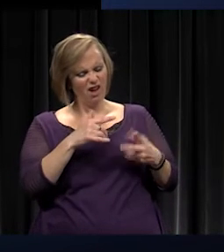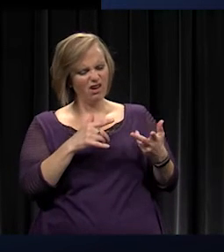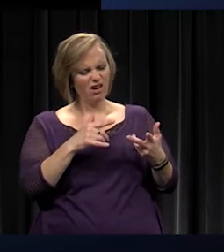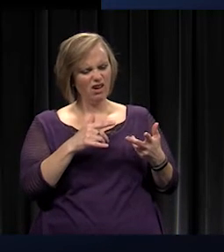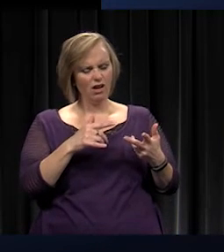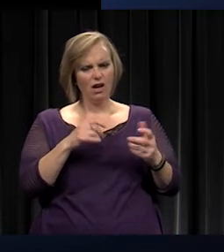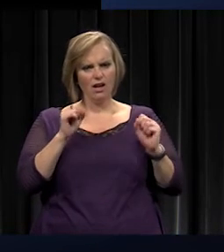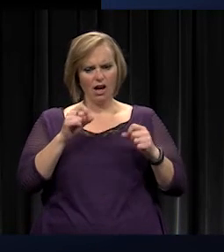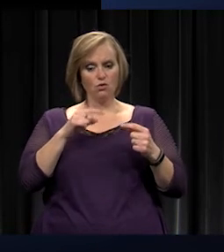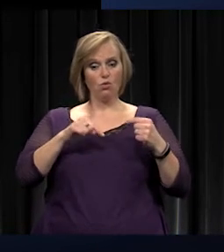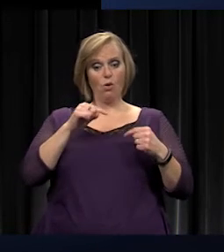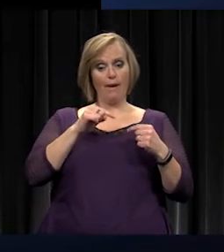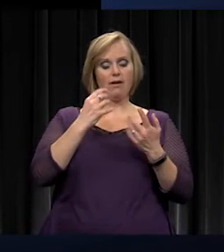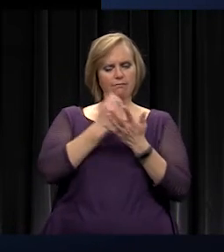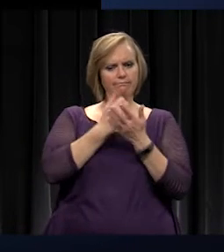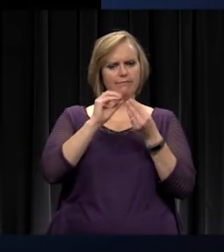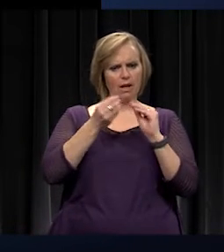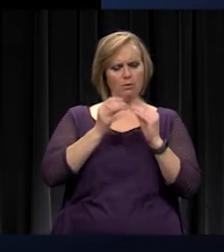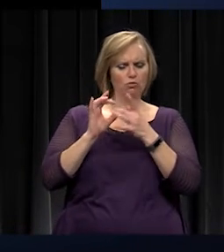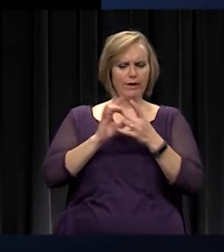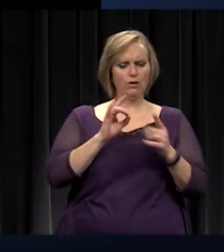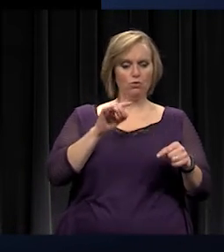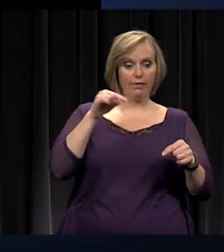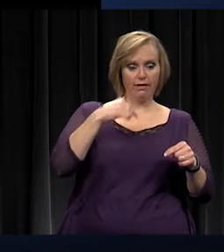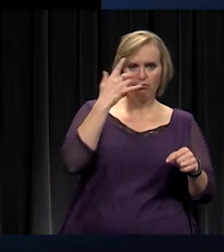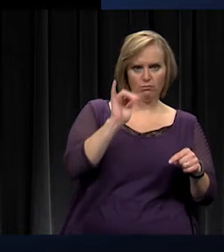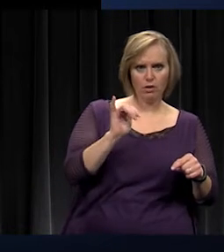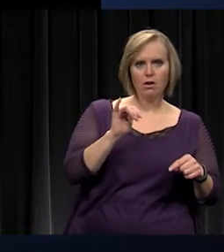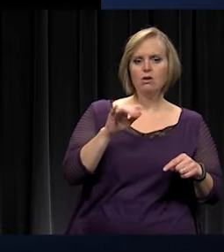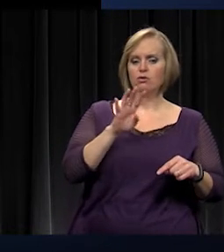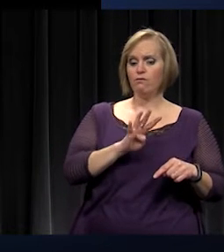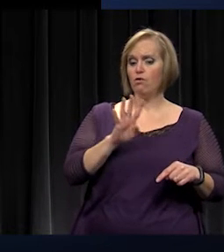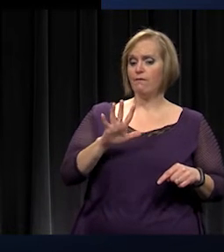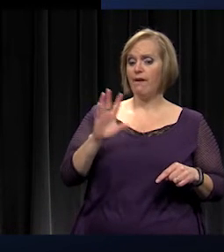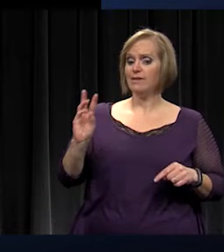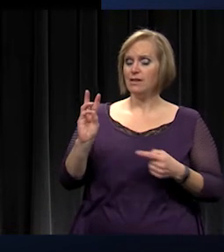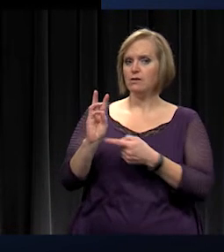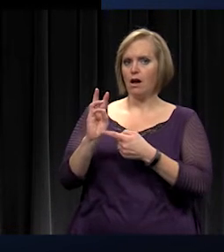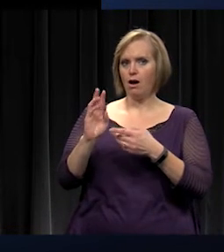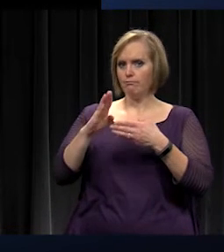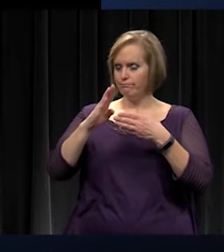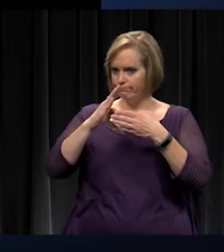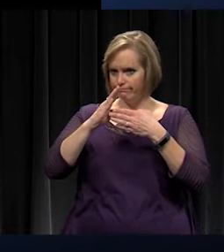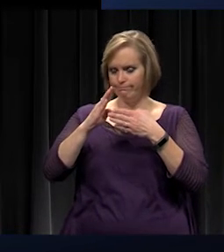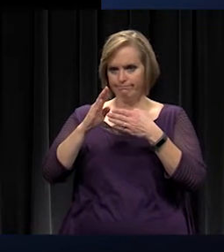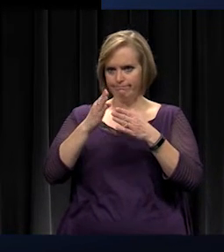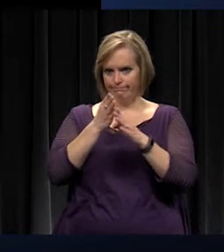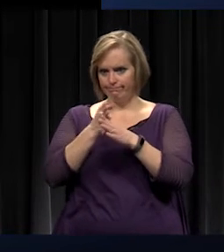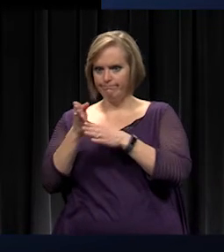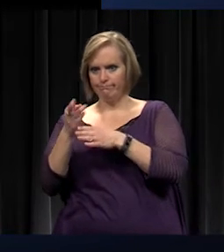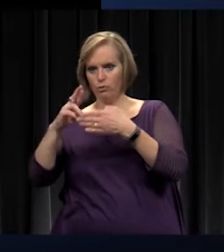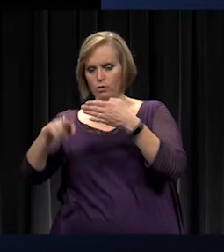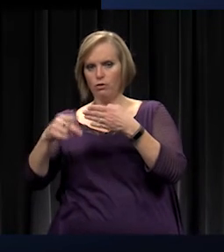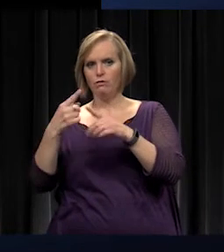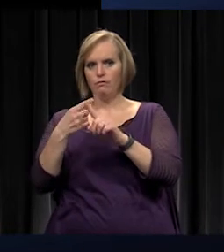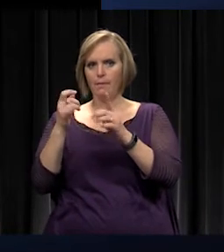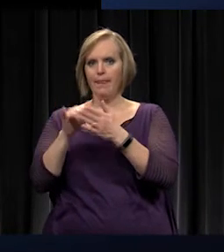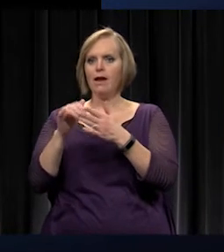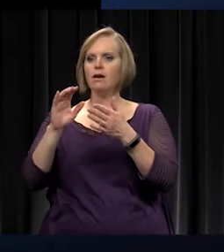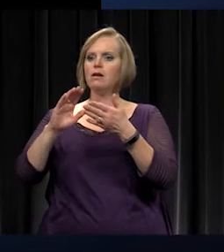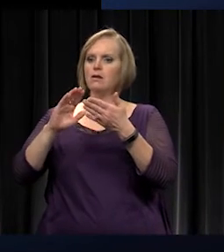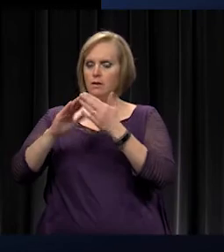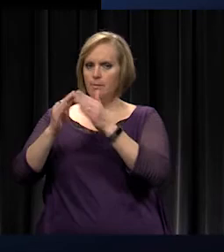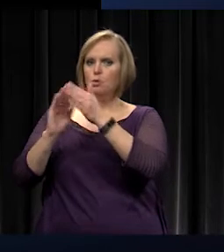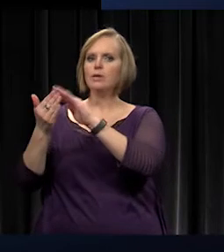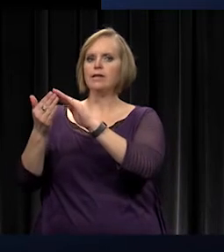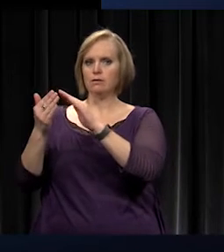Can you go back and get us numbers related to that? So four, five, and six are a direct result of this community process of gaining input and feedback.